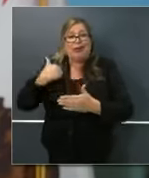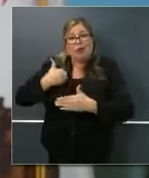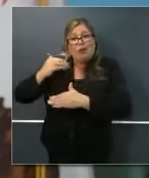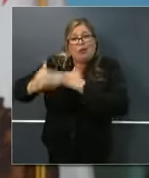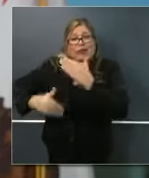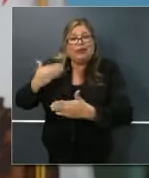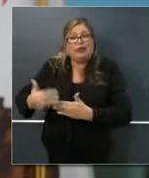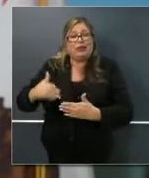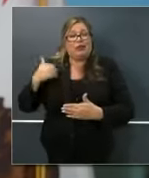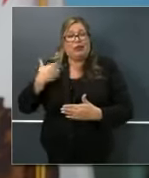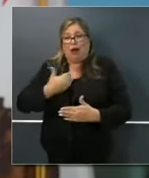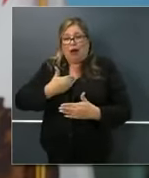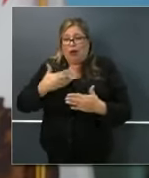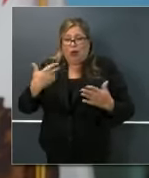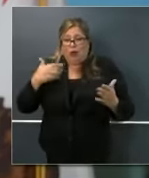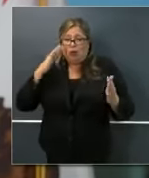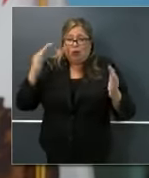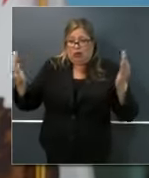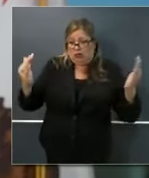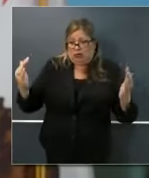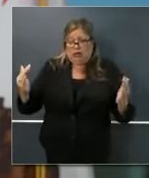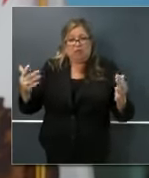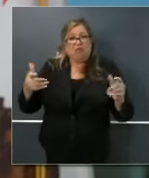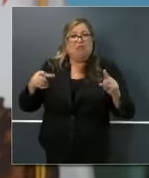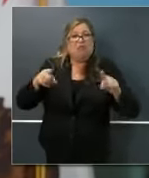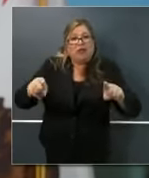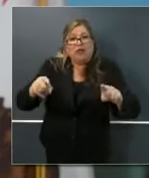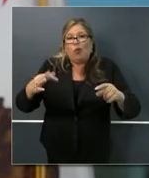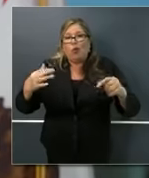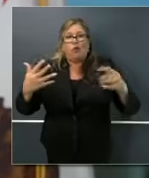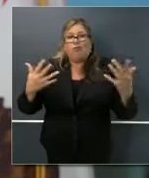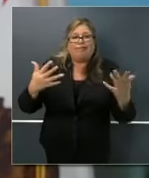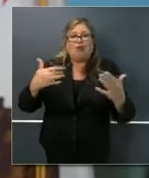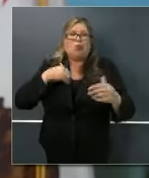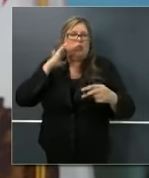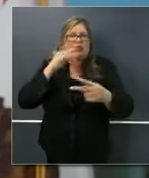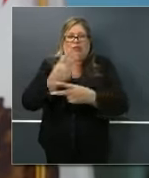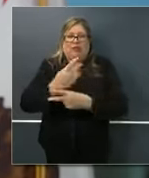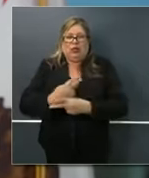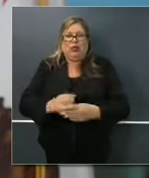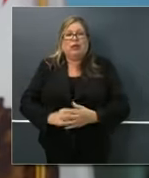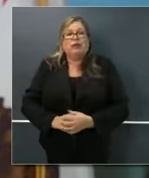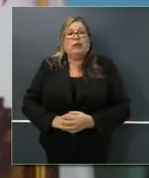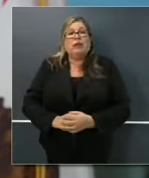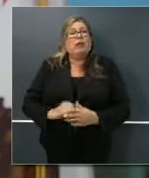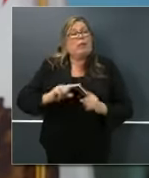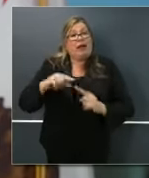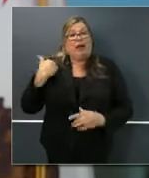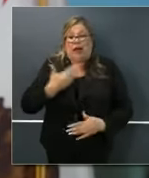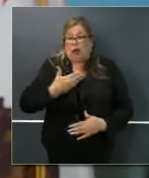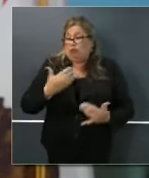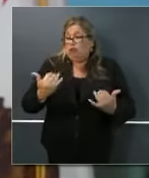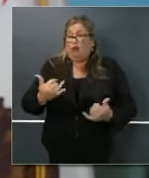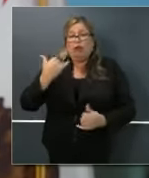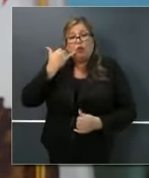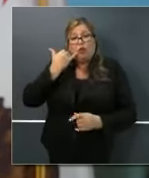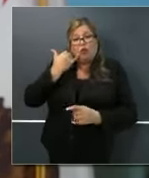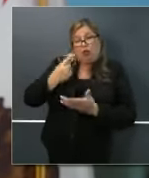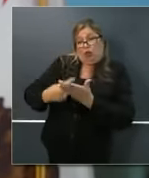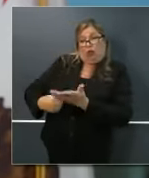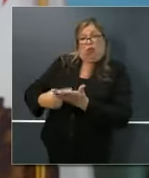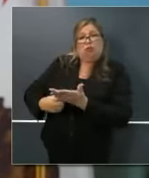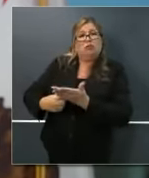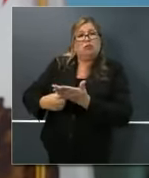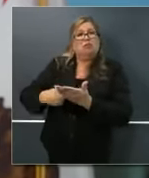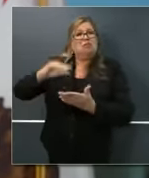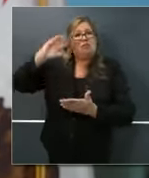But based upon the early input, or at least early discussion we had on that phone call, it certainly was